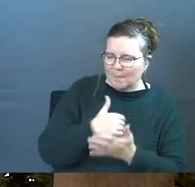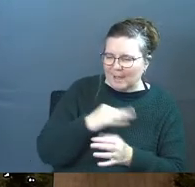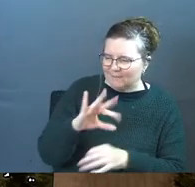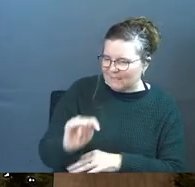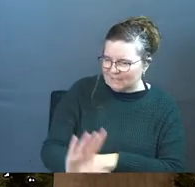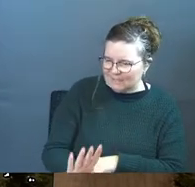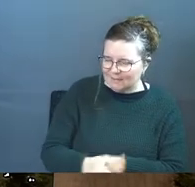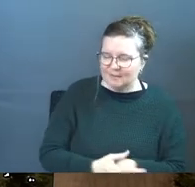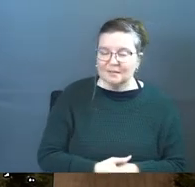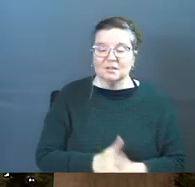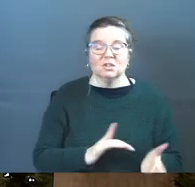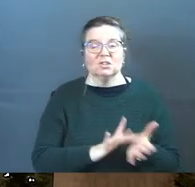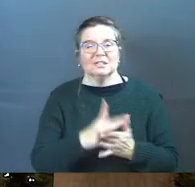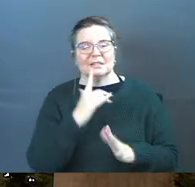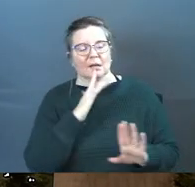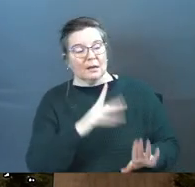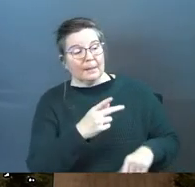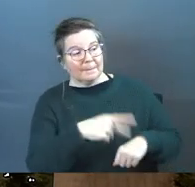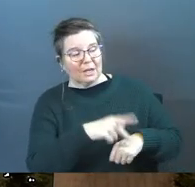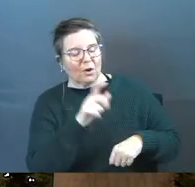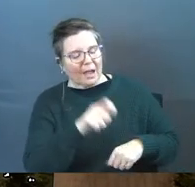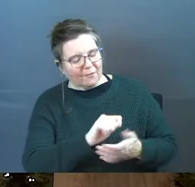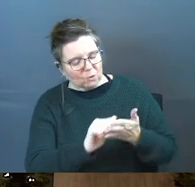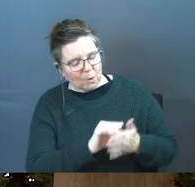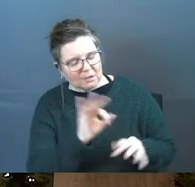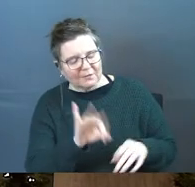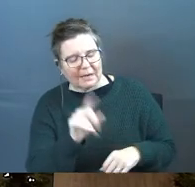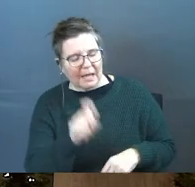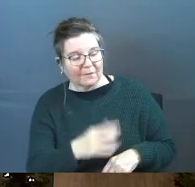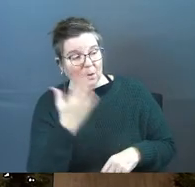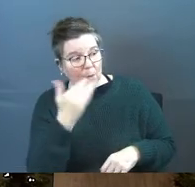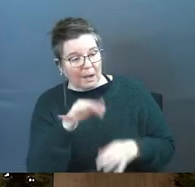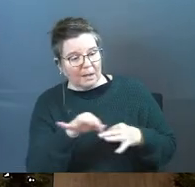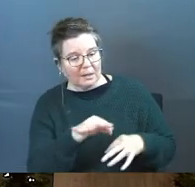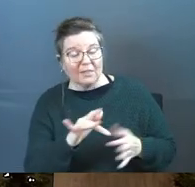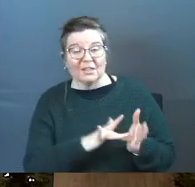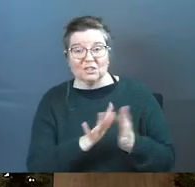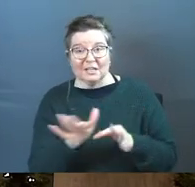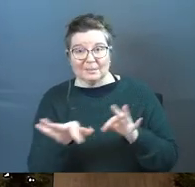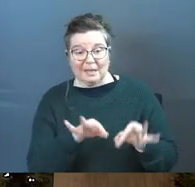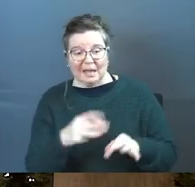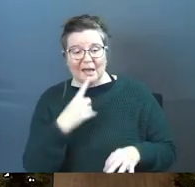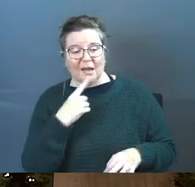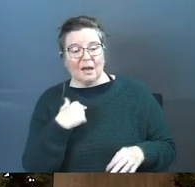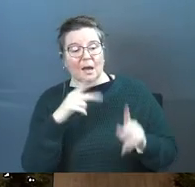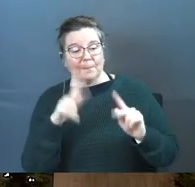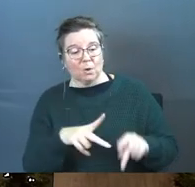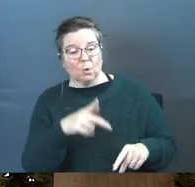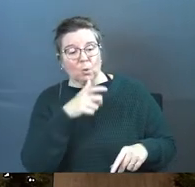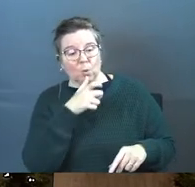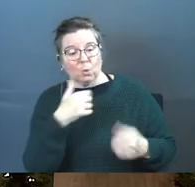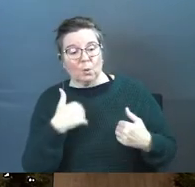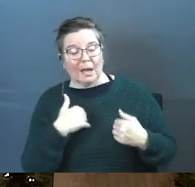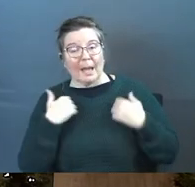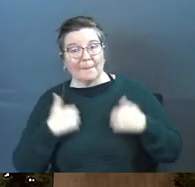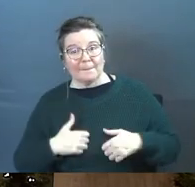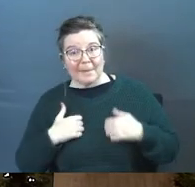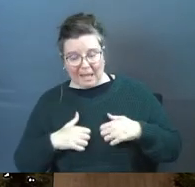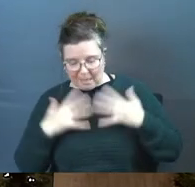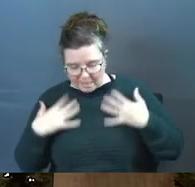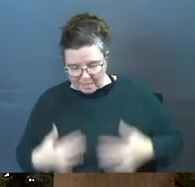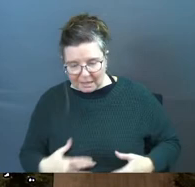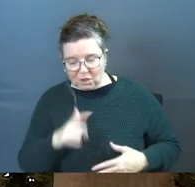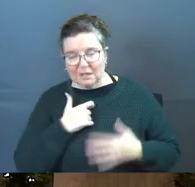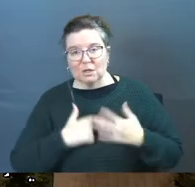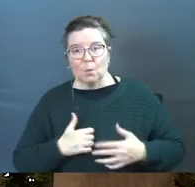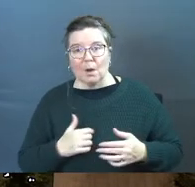and Jesus says Peter I gotta wash your feet and here's why and this is Jesus explaining he says a person who has bathed all over